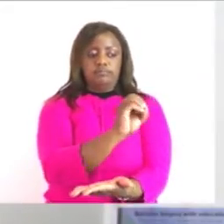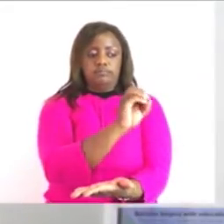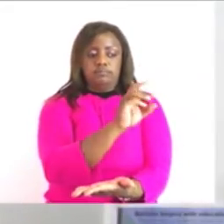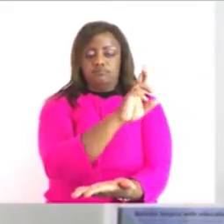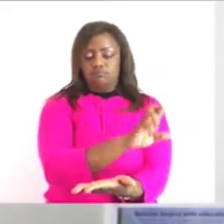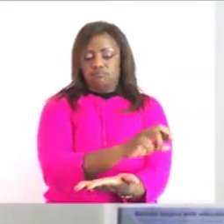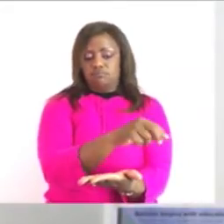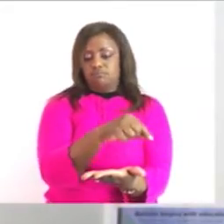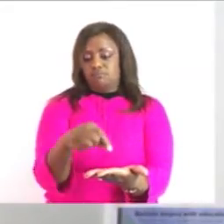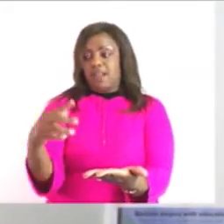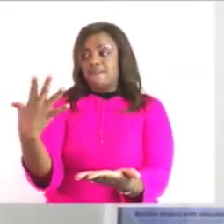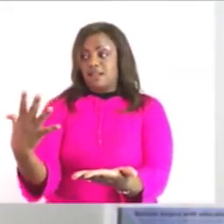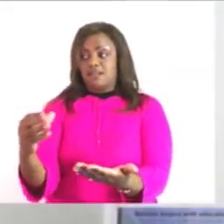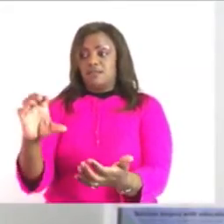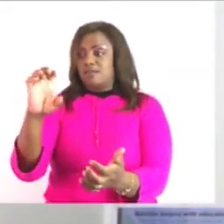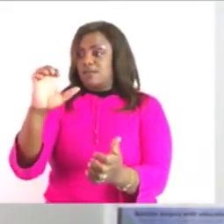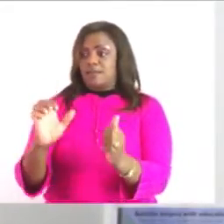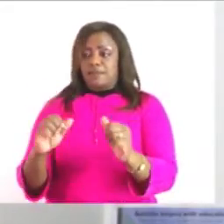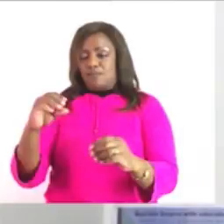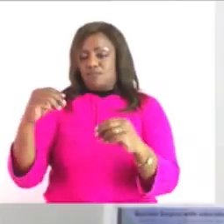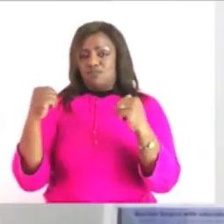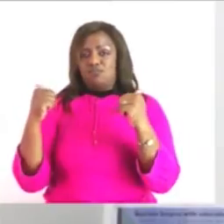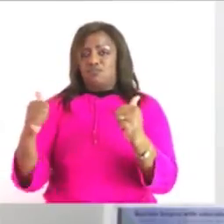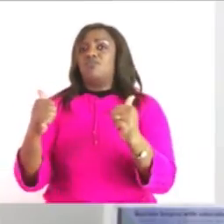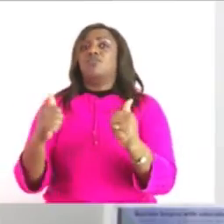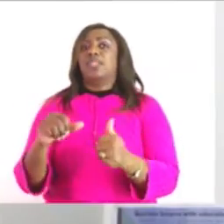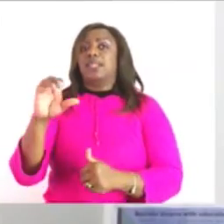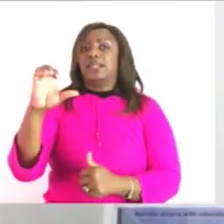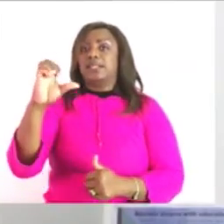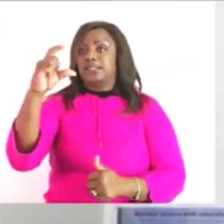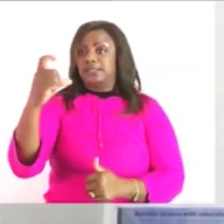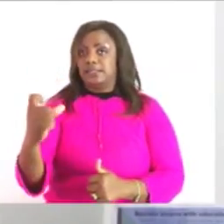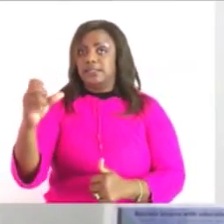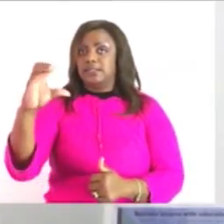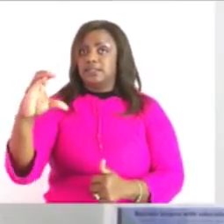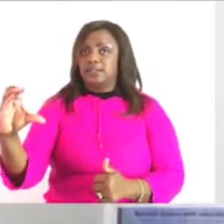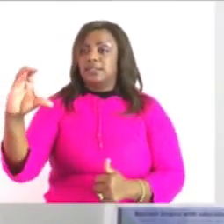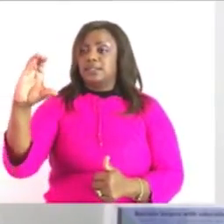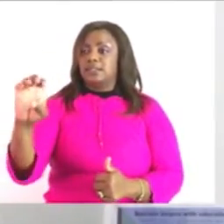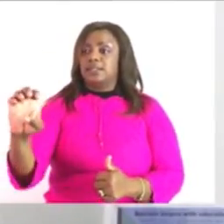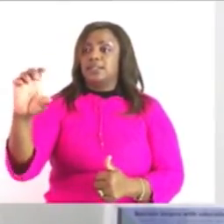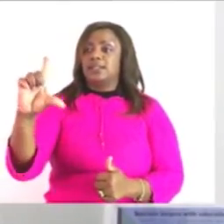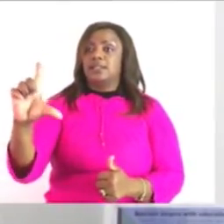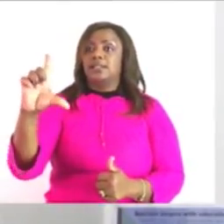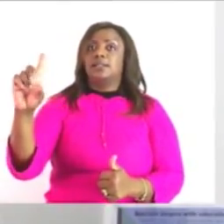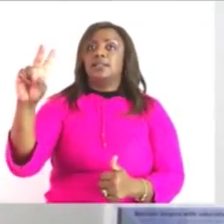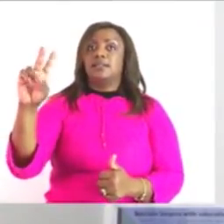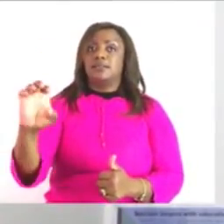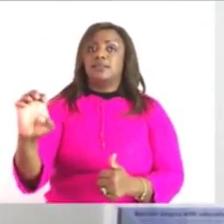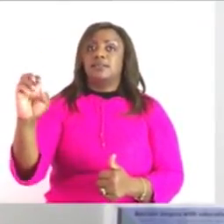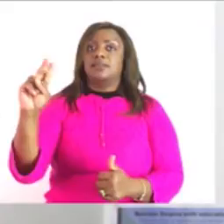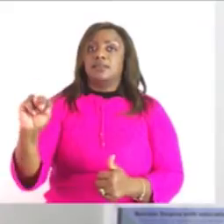so on the scale i can see that i was not that so close to 14.6